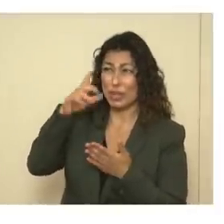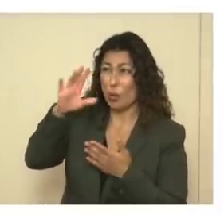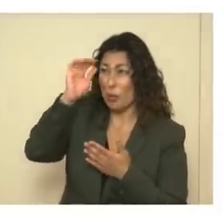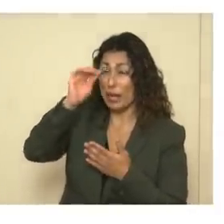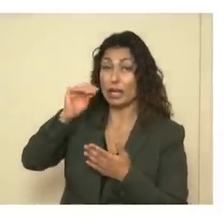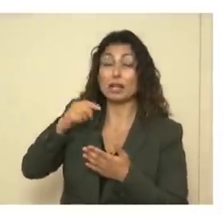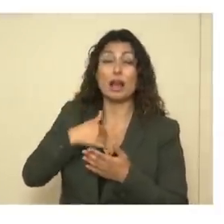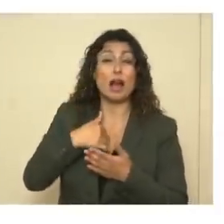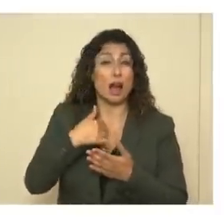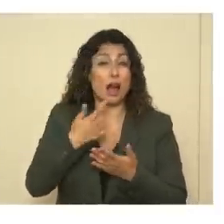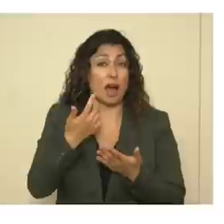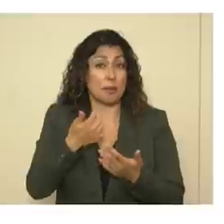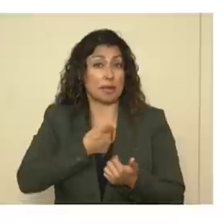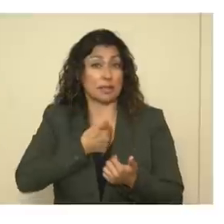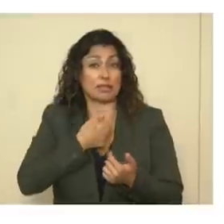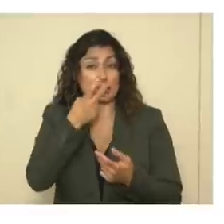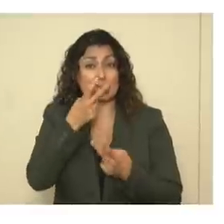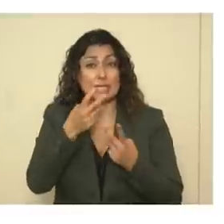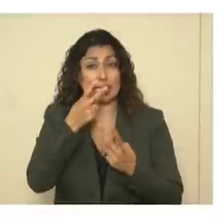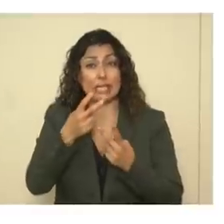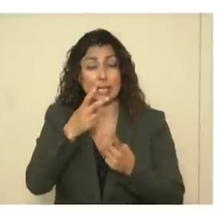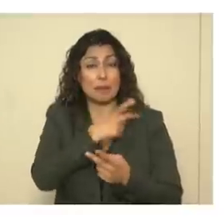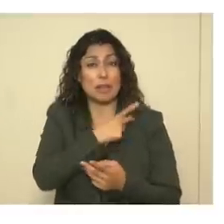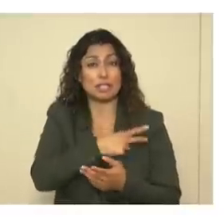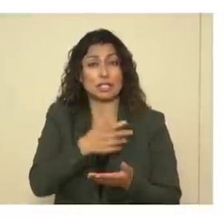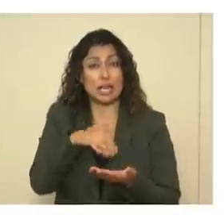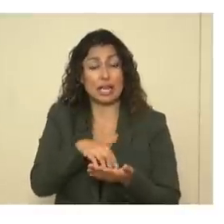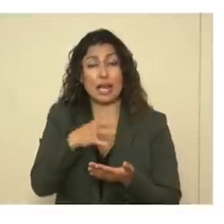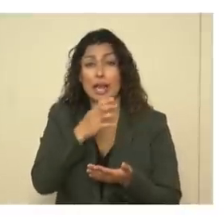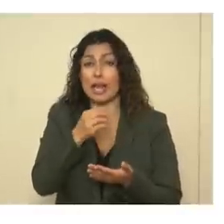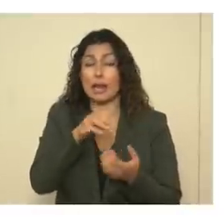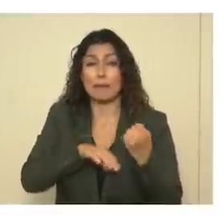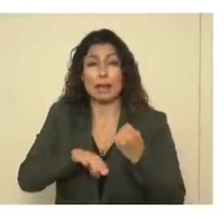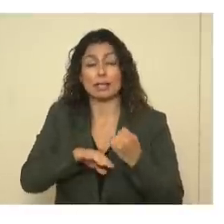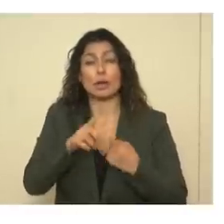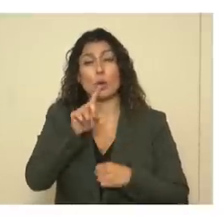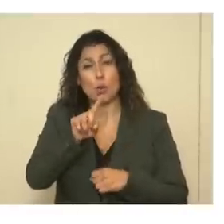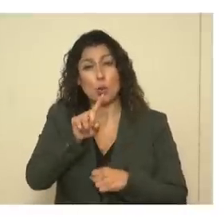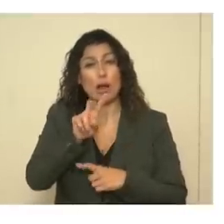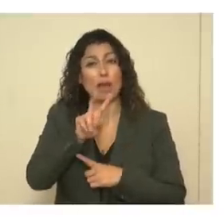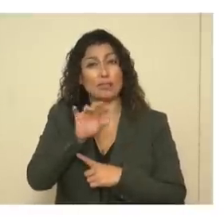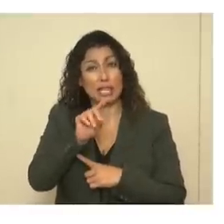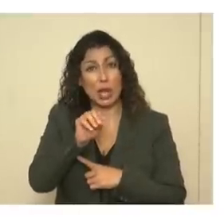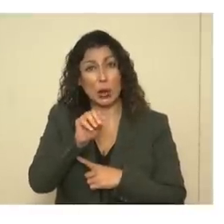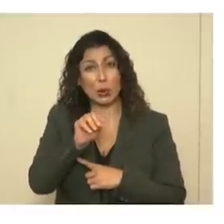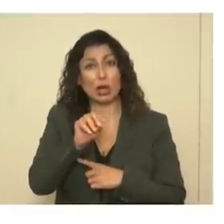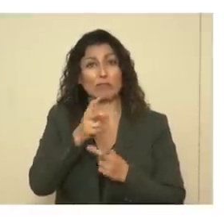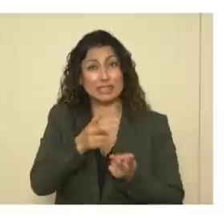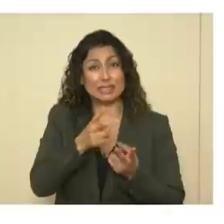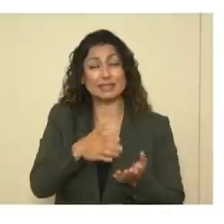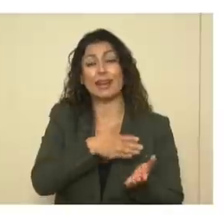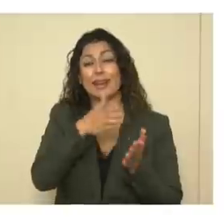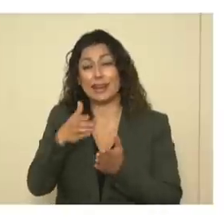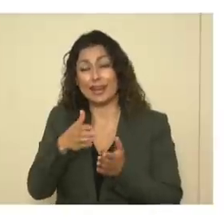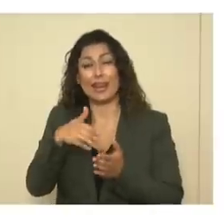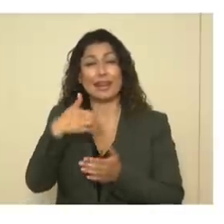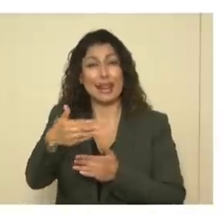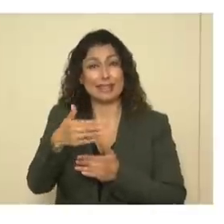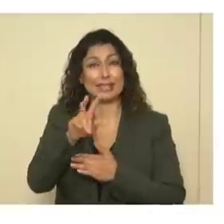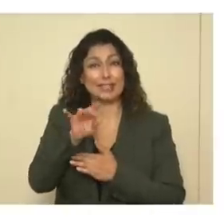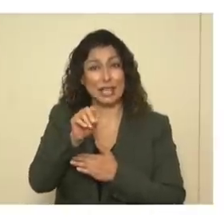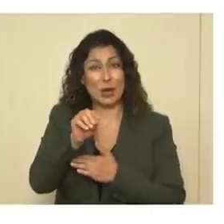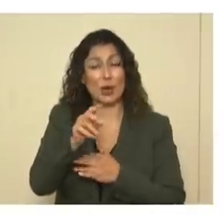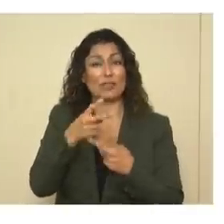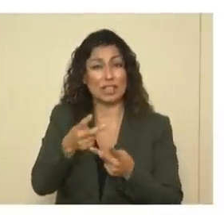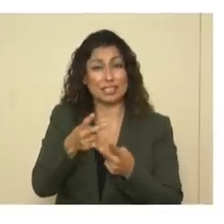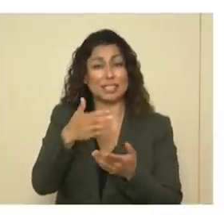seeing patients again, and it's basically one video visit after another. That's pretty safe, and I can